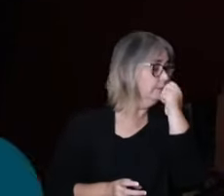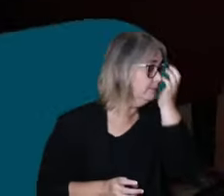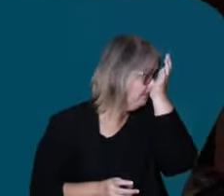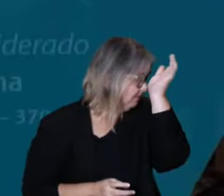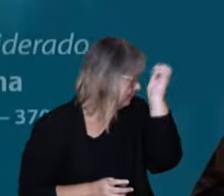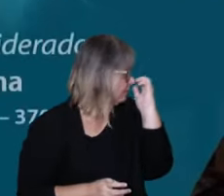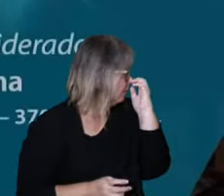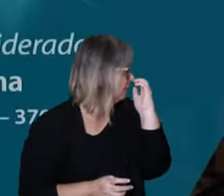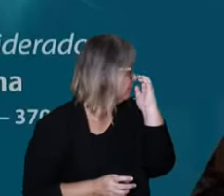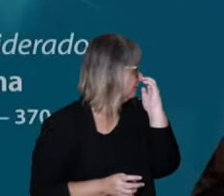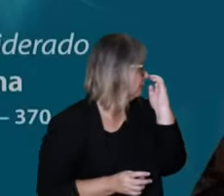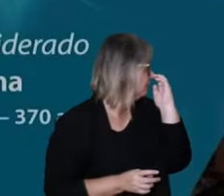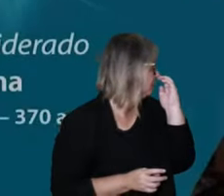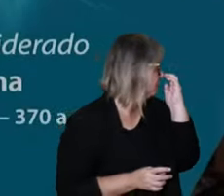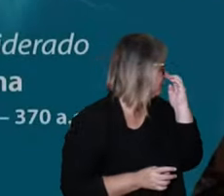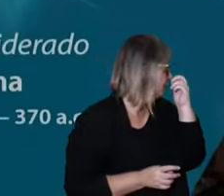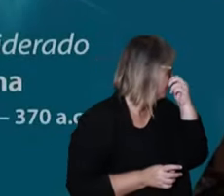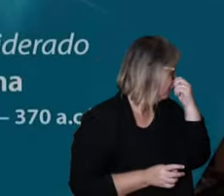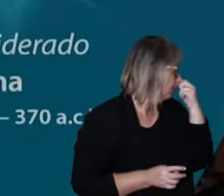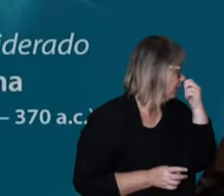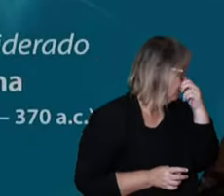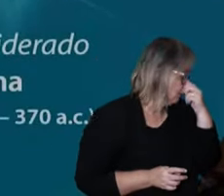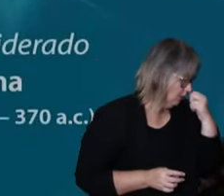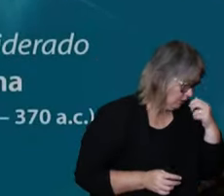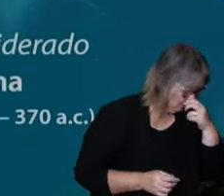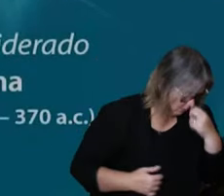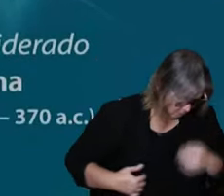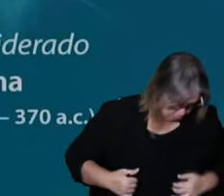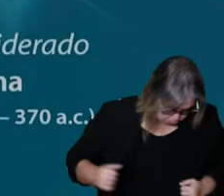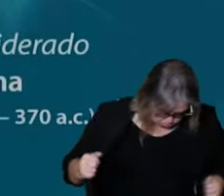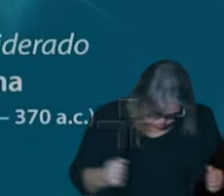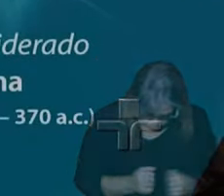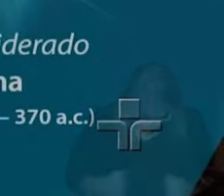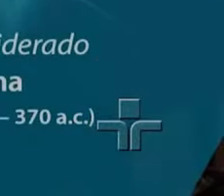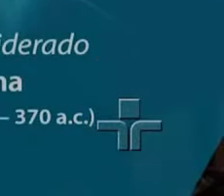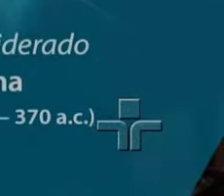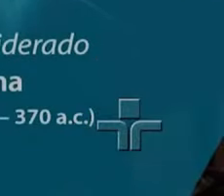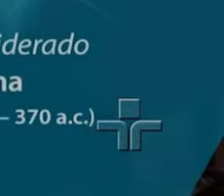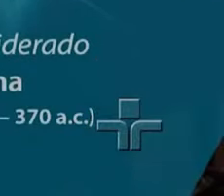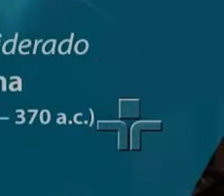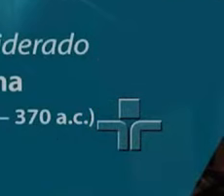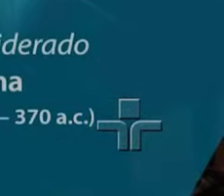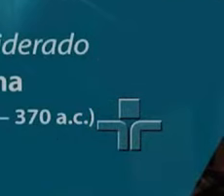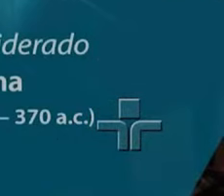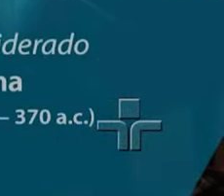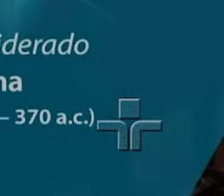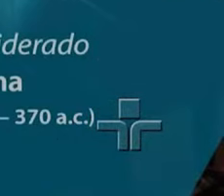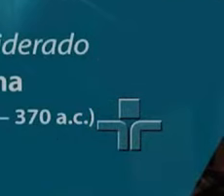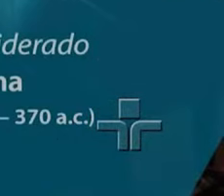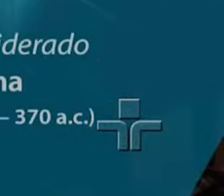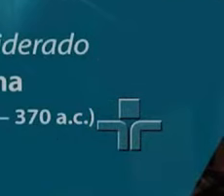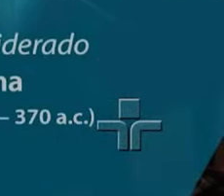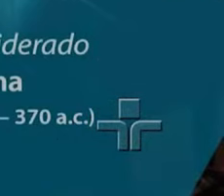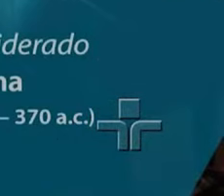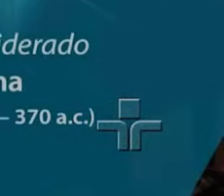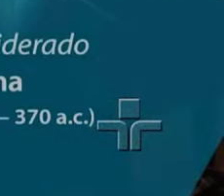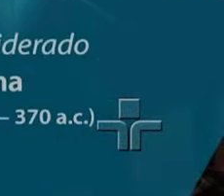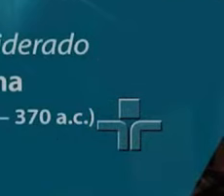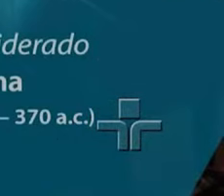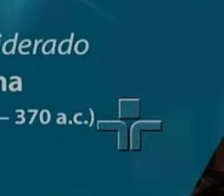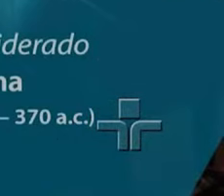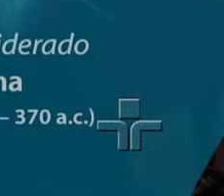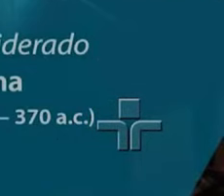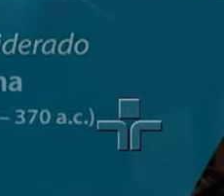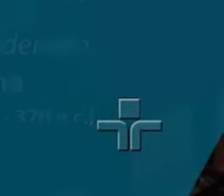does medicine start? I don't think medicine starts with Hippocrates. It starts way before that. So anthropologically